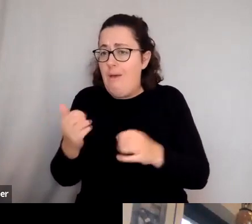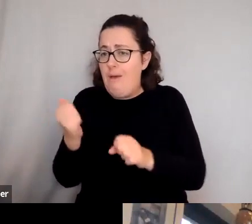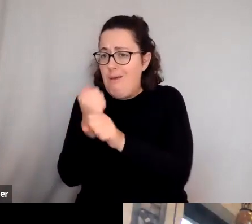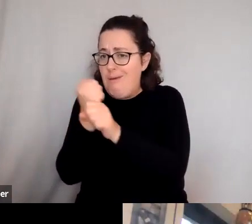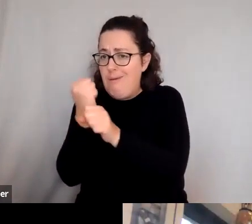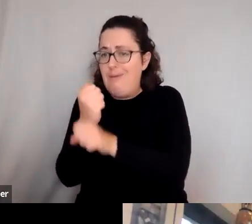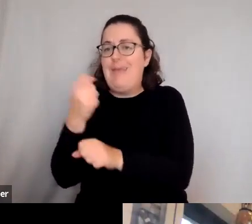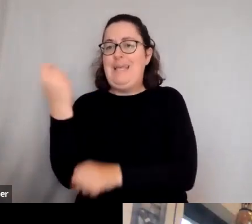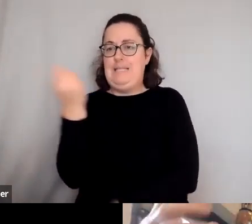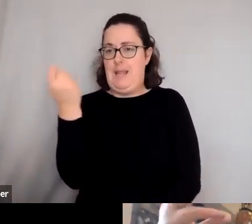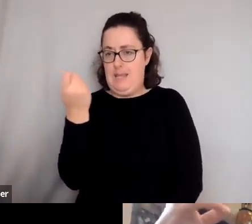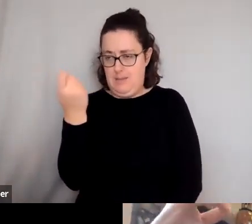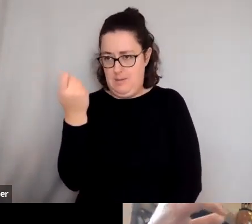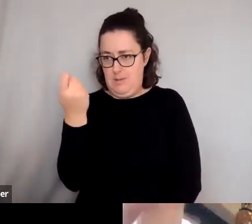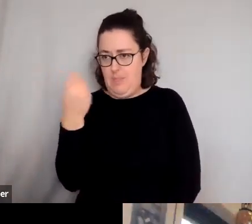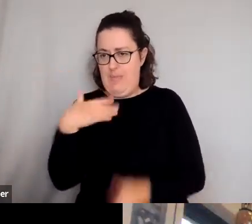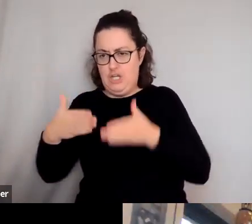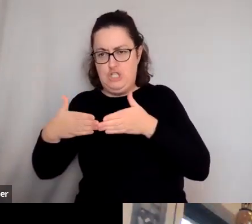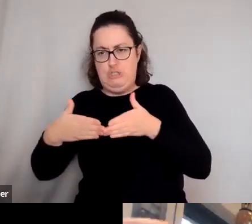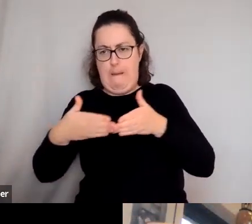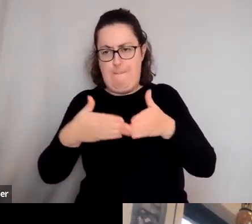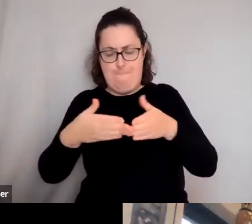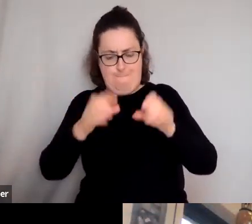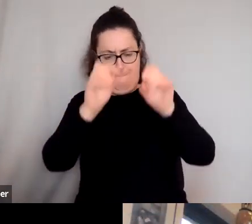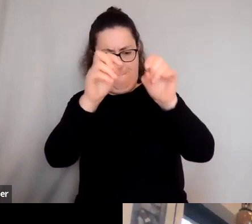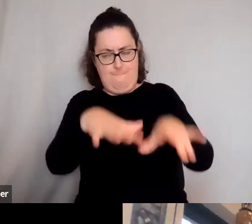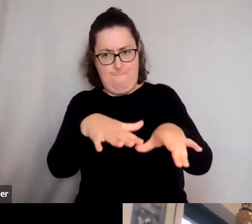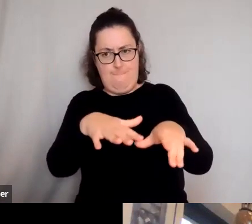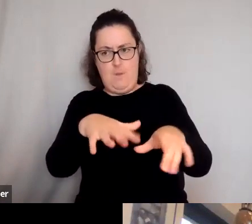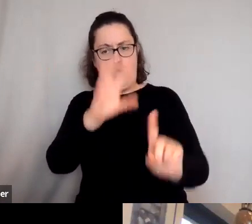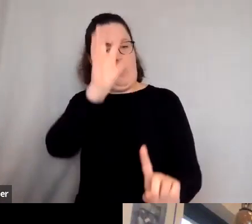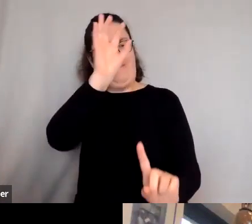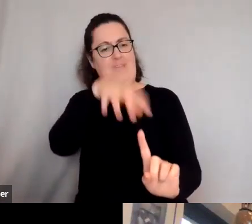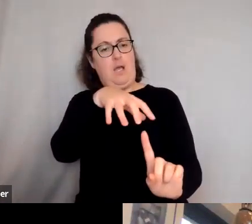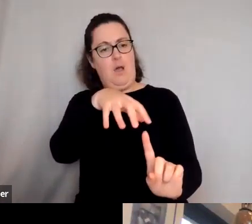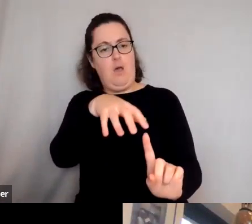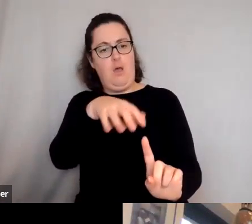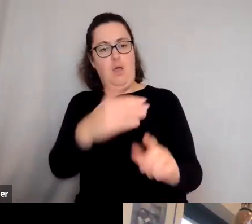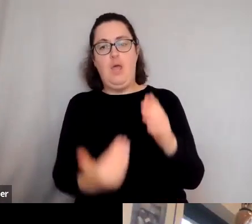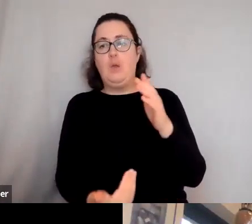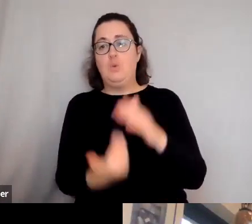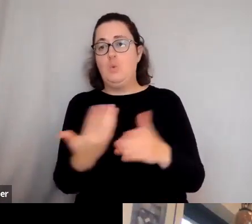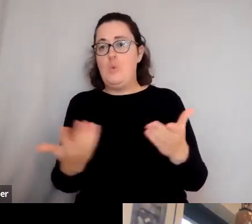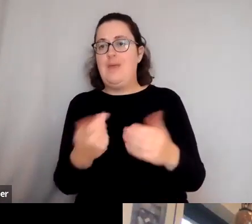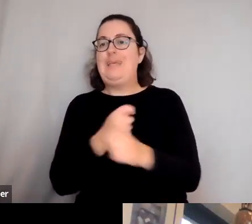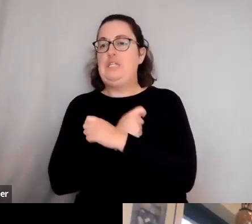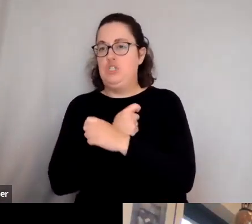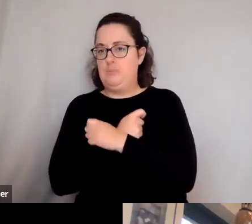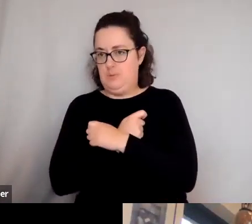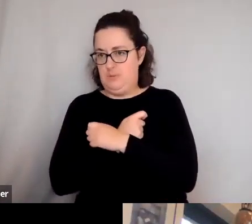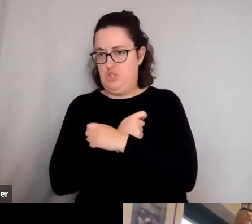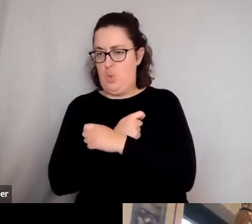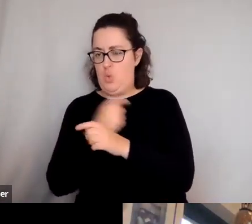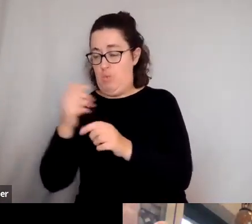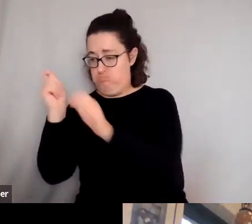then shipped out to kind of plonk the figure of the Emperor in the new province of Egypt, um,